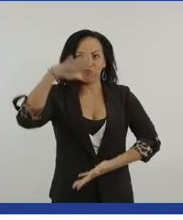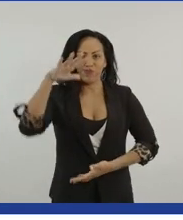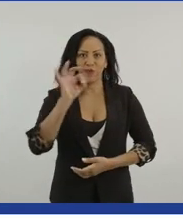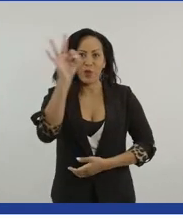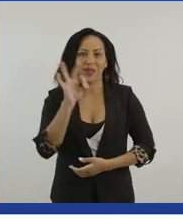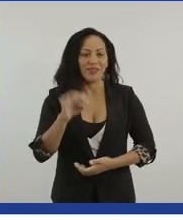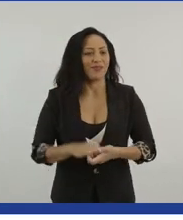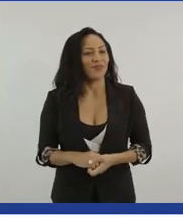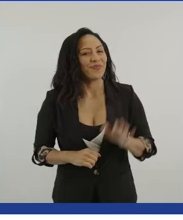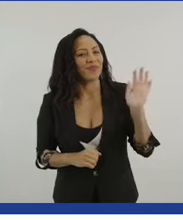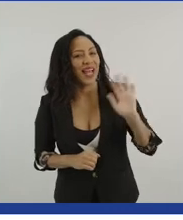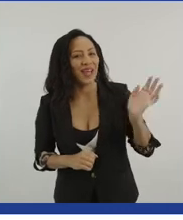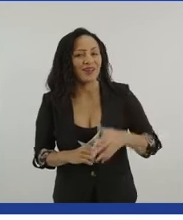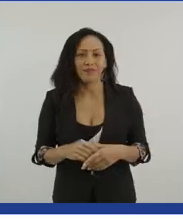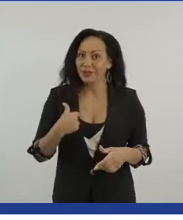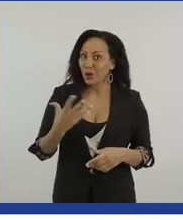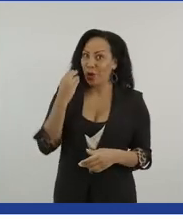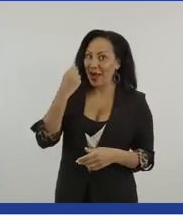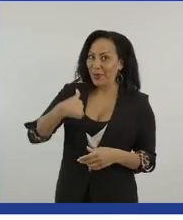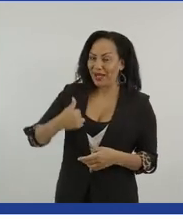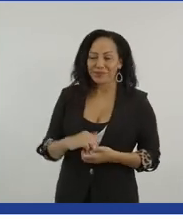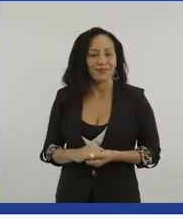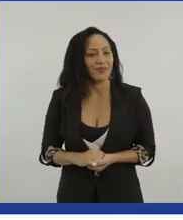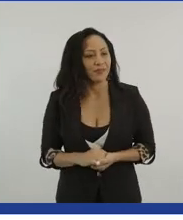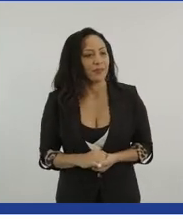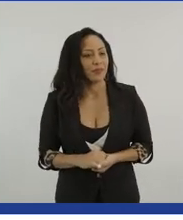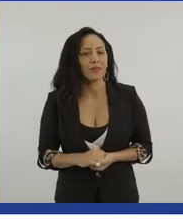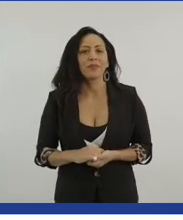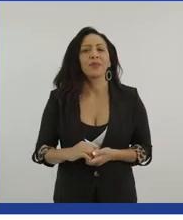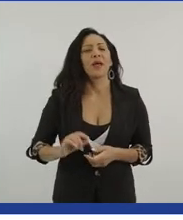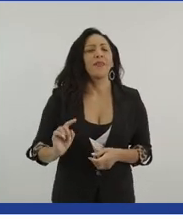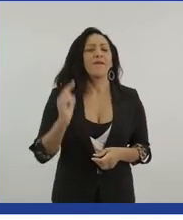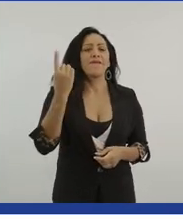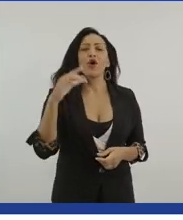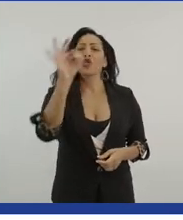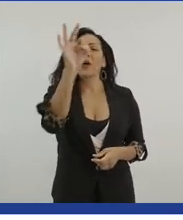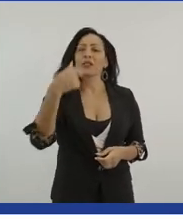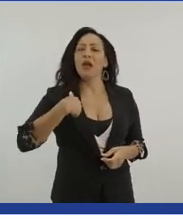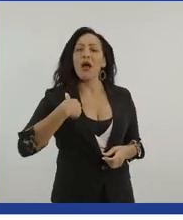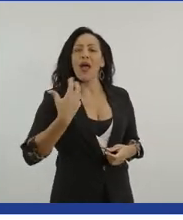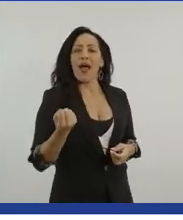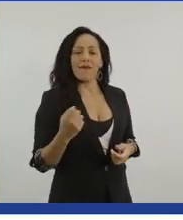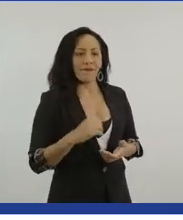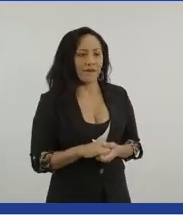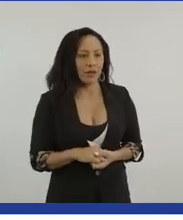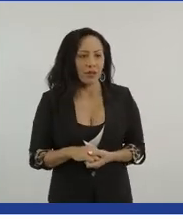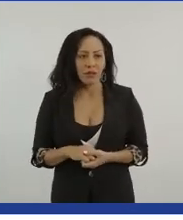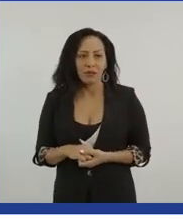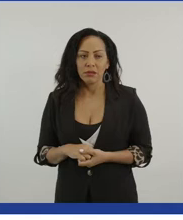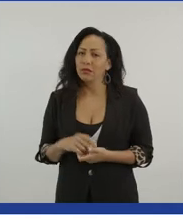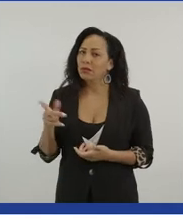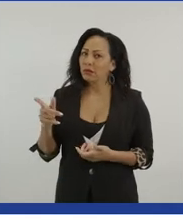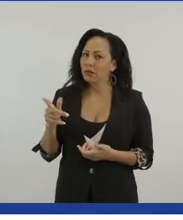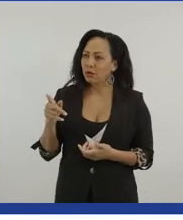Hi there. Hi. Can you hear me? Yeah. One of the first questions I've got is, when did you start using